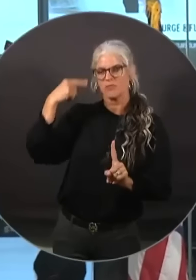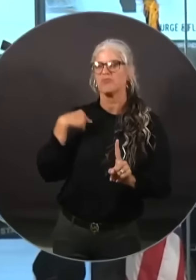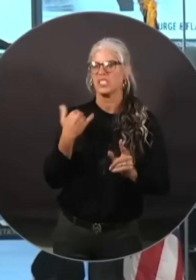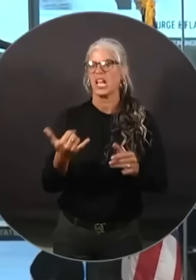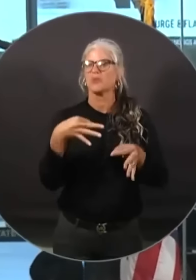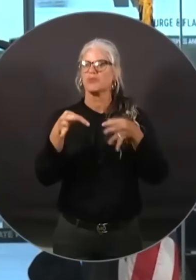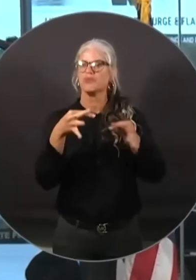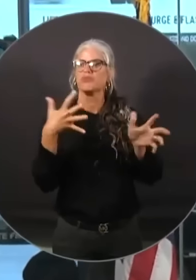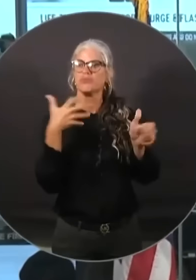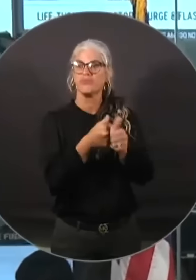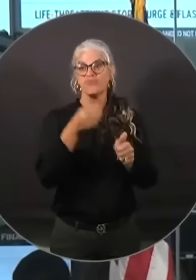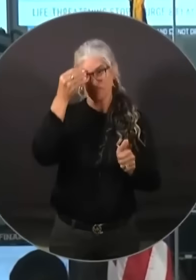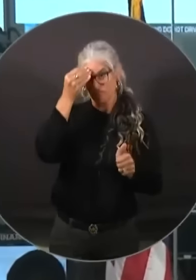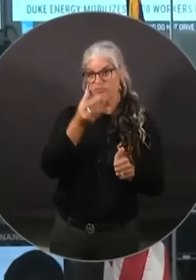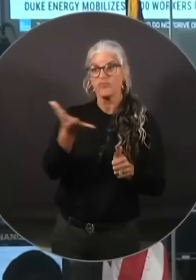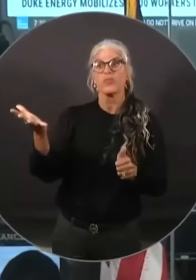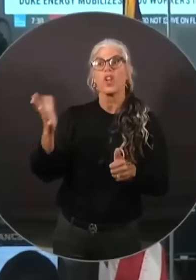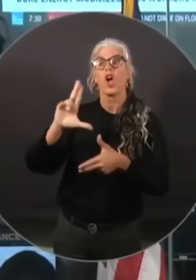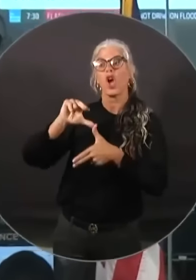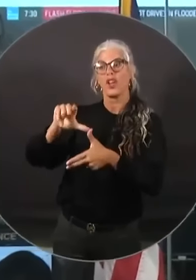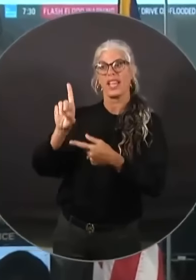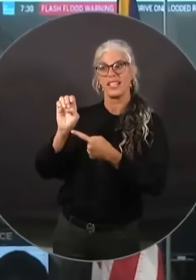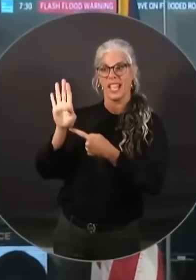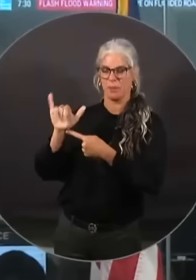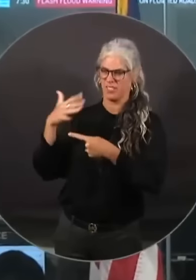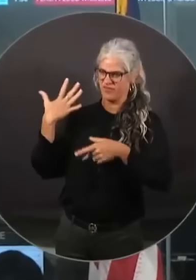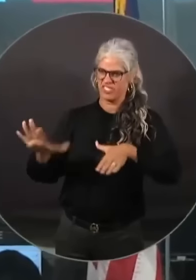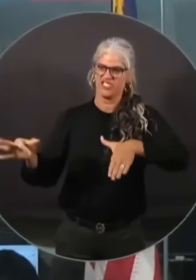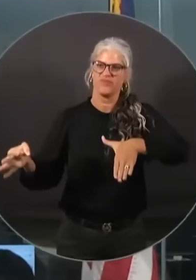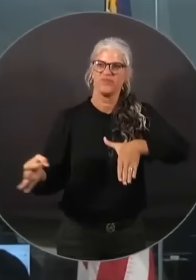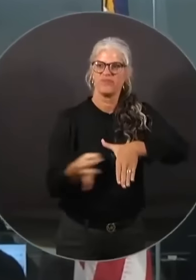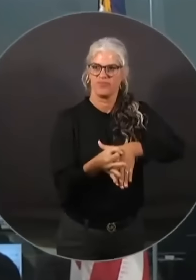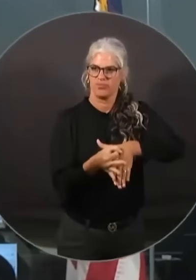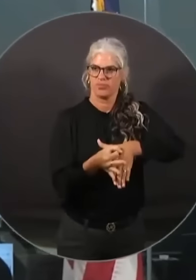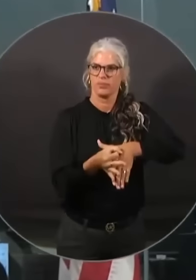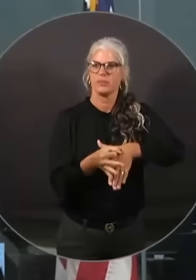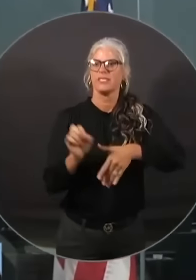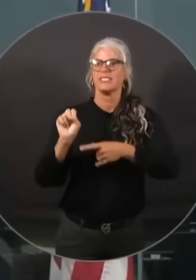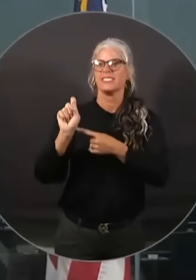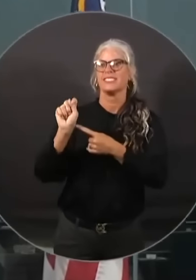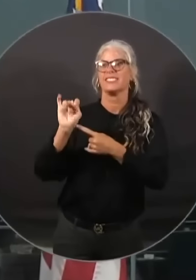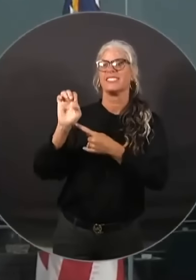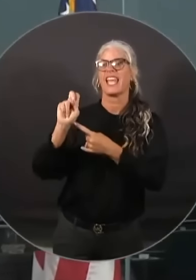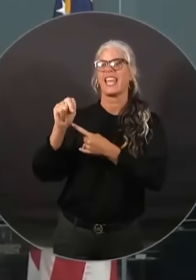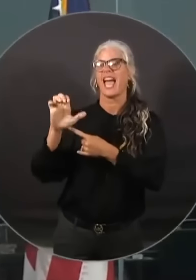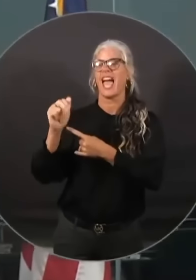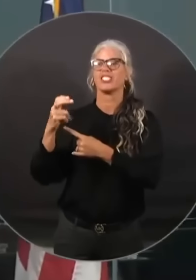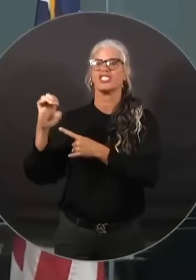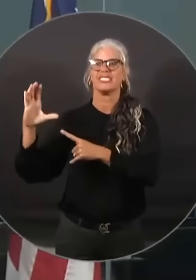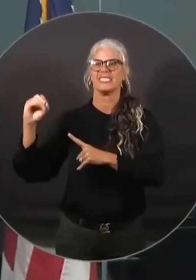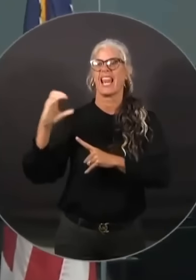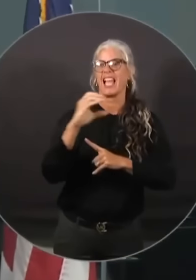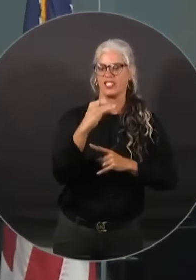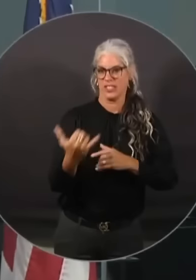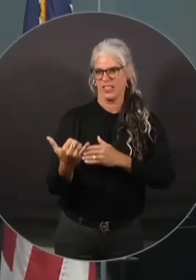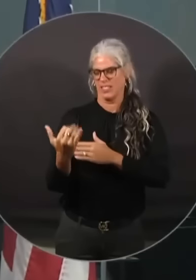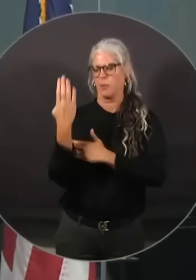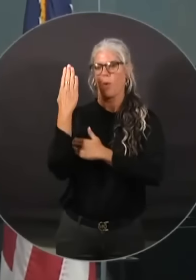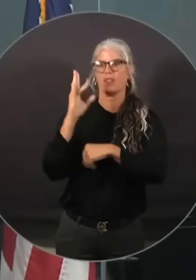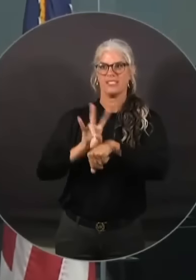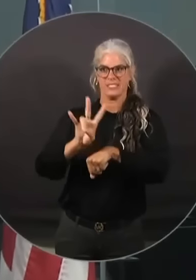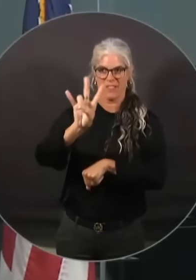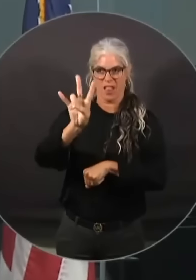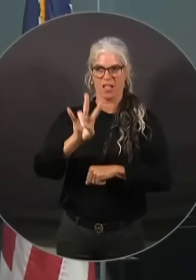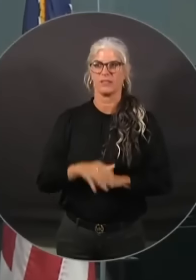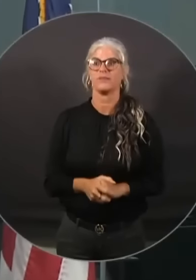made landfall near Steenhatchee as of 7 a.m. this morning. Joining me today to discuss